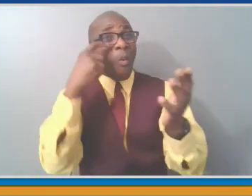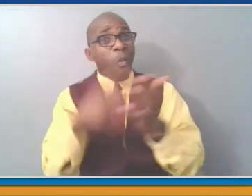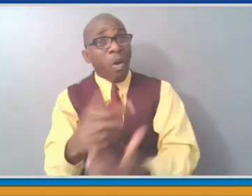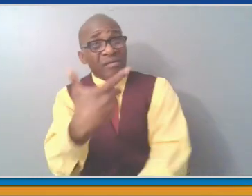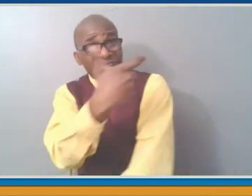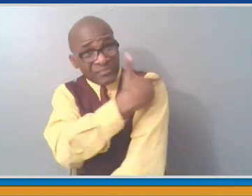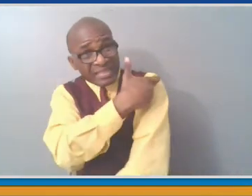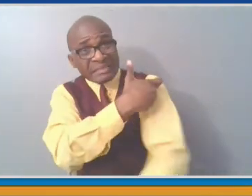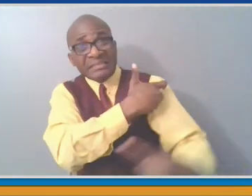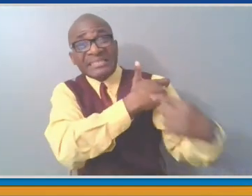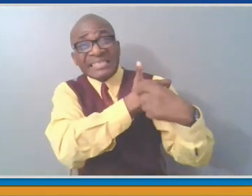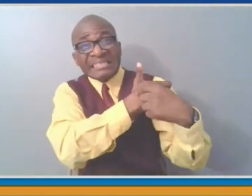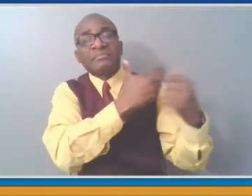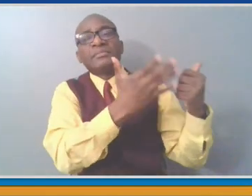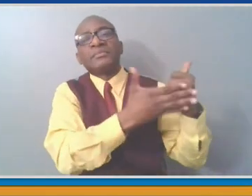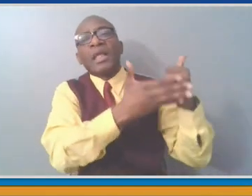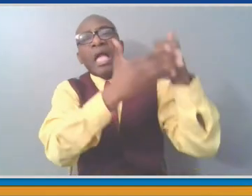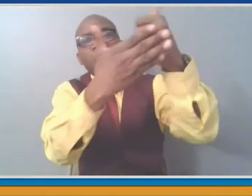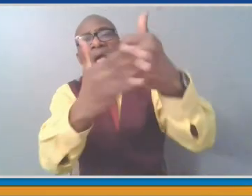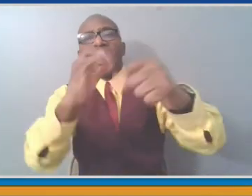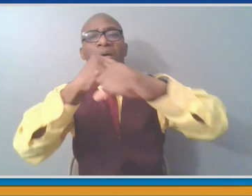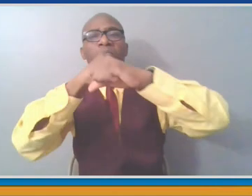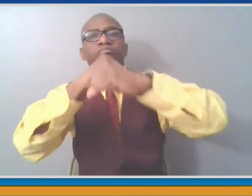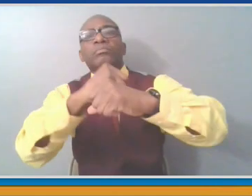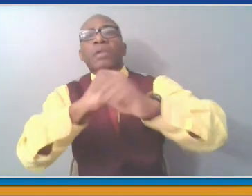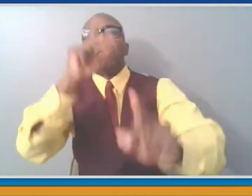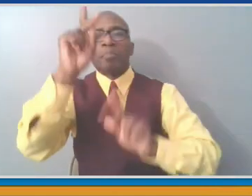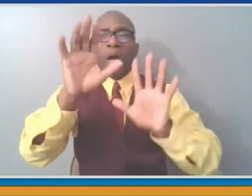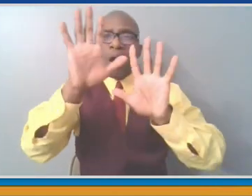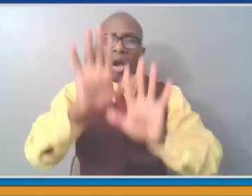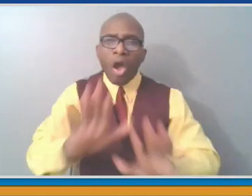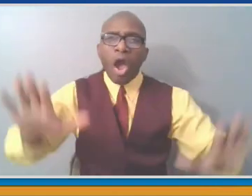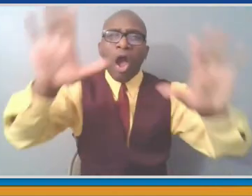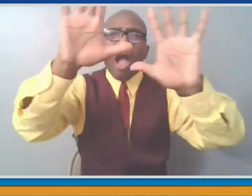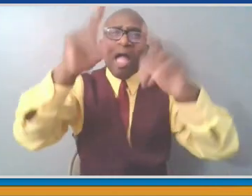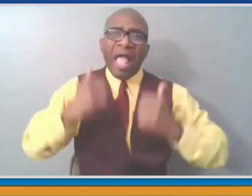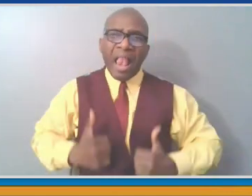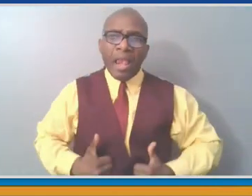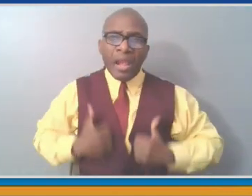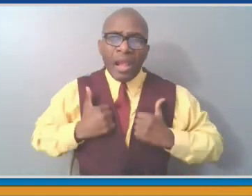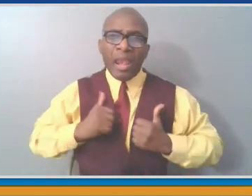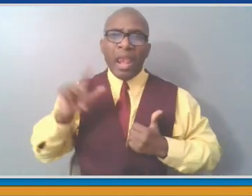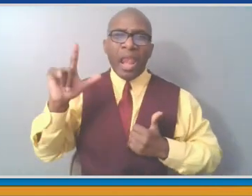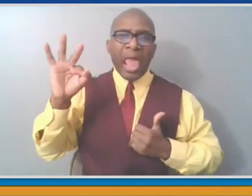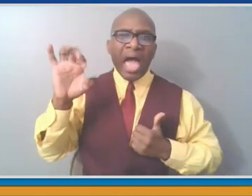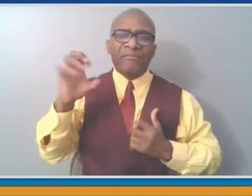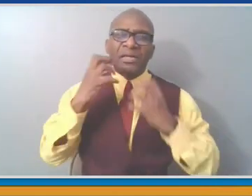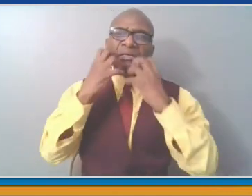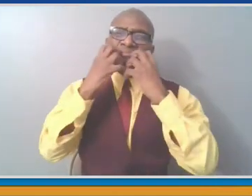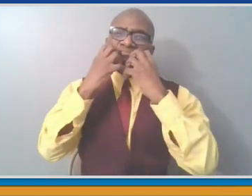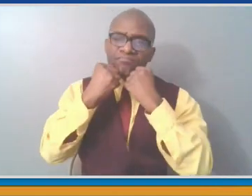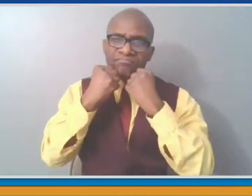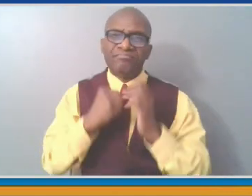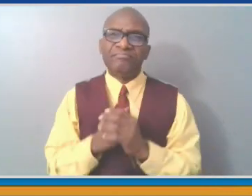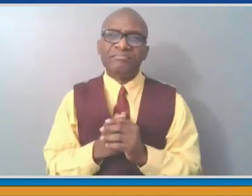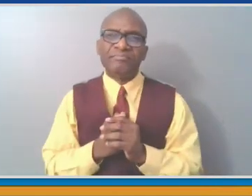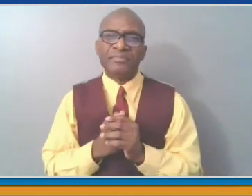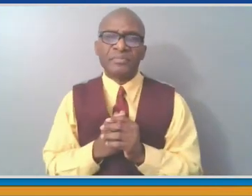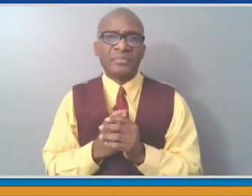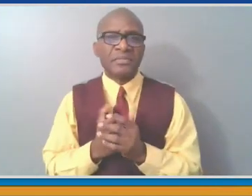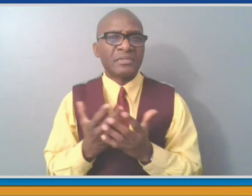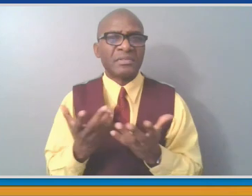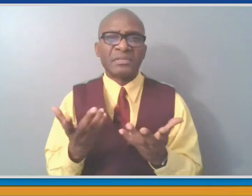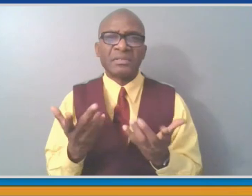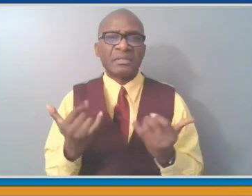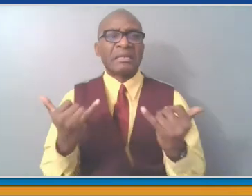None of us really do know. But you have to make that risk assessment. But I would argue that there's a lot of foolishness going on in this country right now.